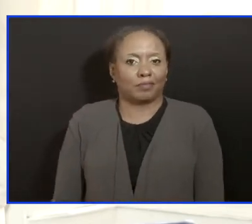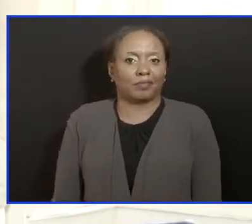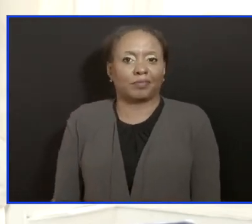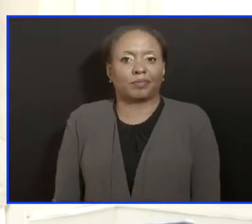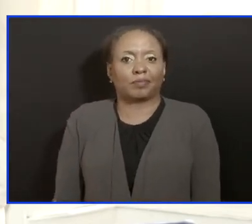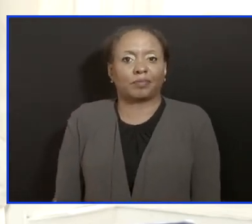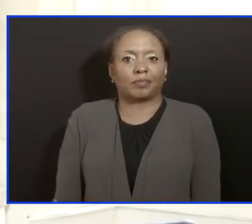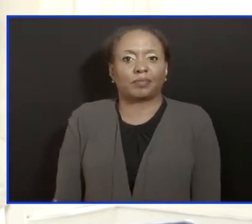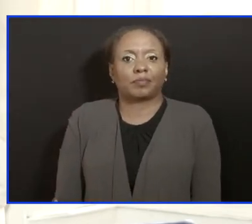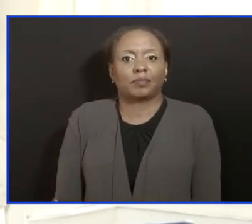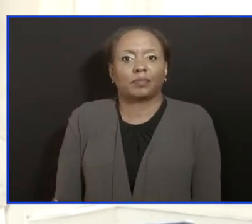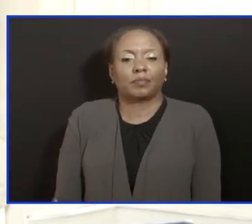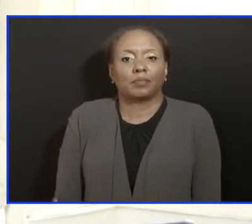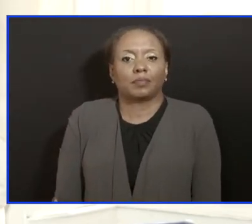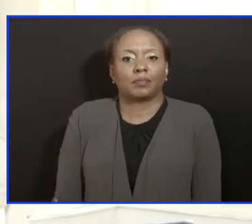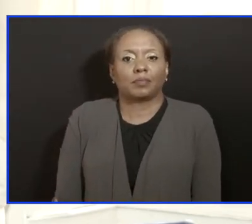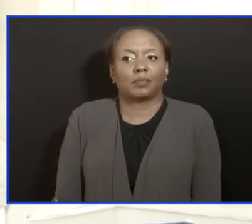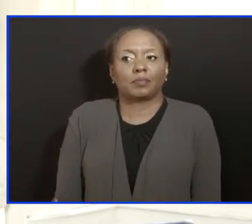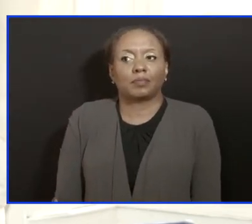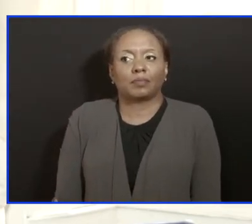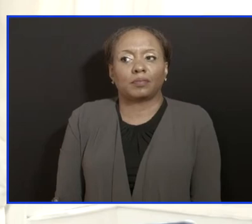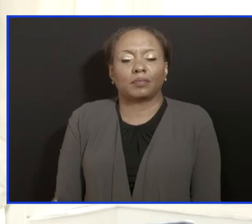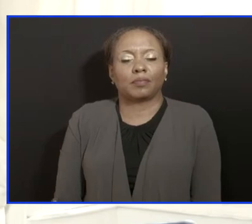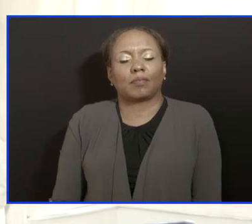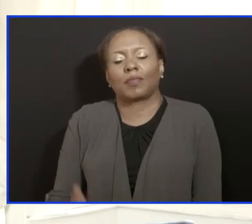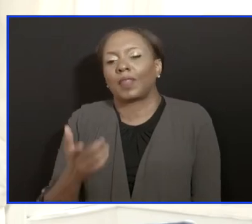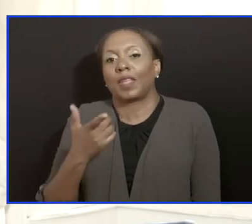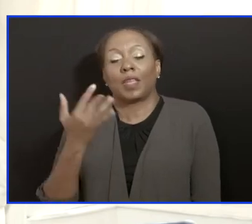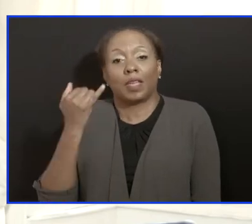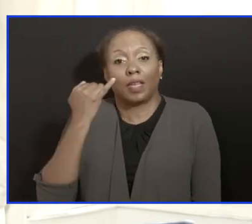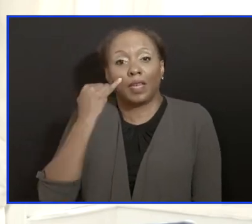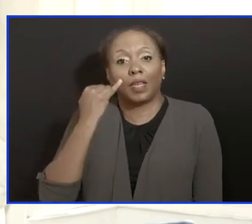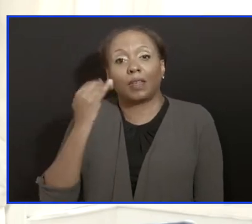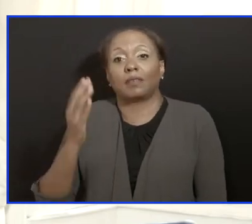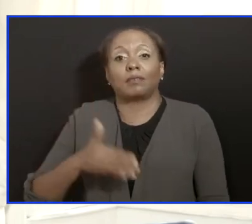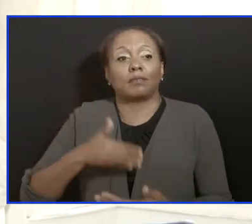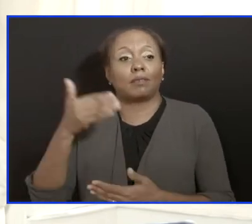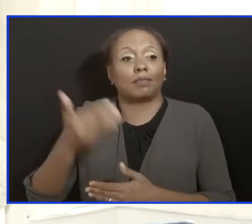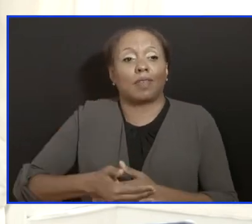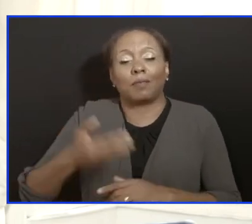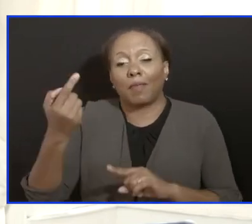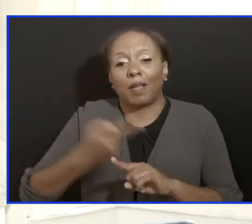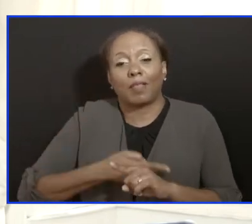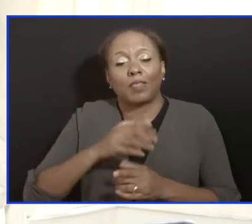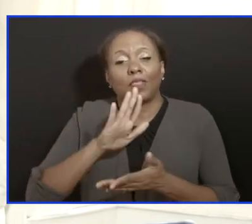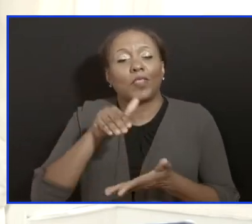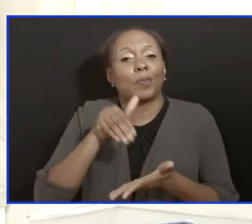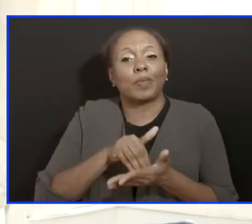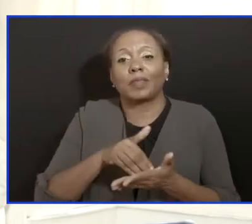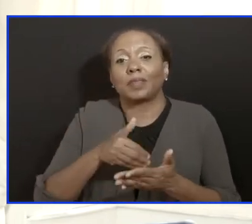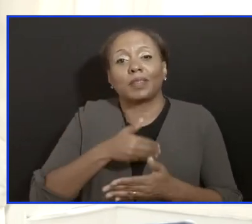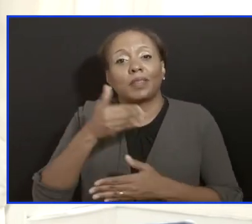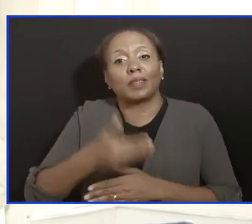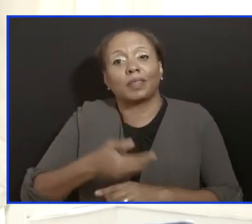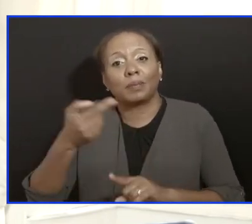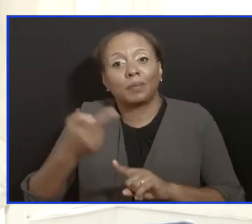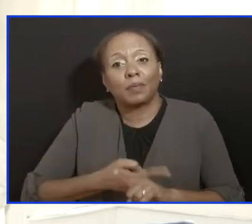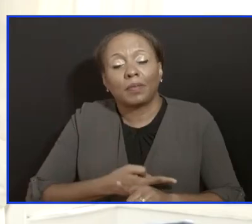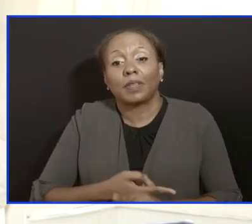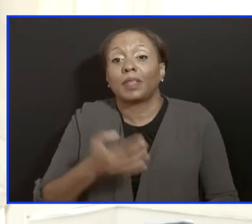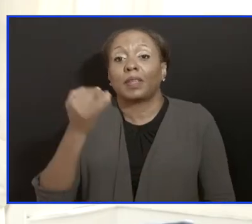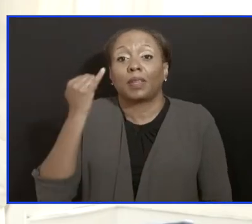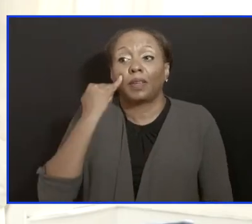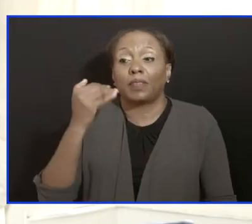before, I don't want to give dates, but by the middle of next month, I would love every single Barbian who has the